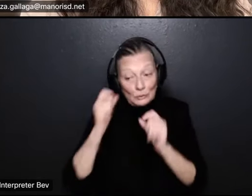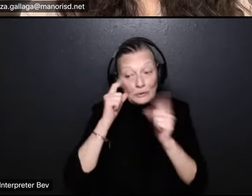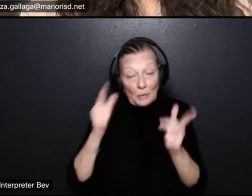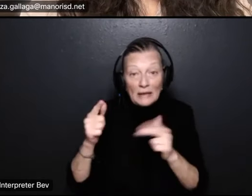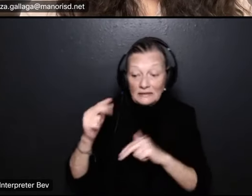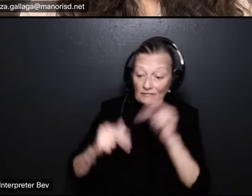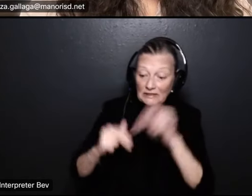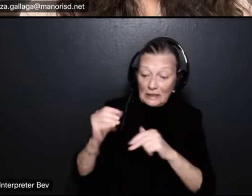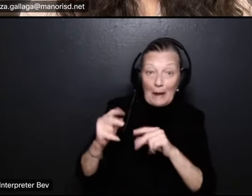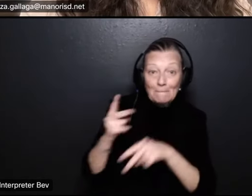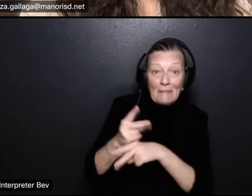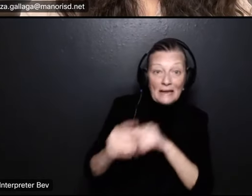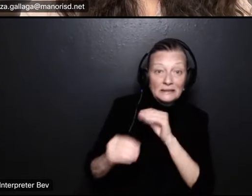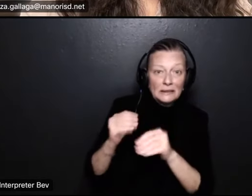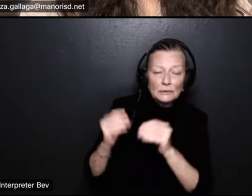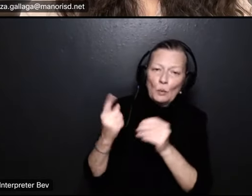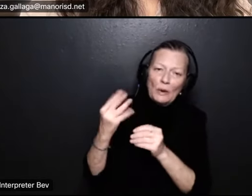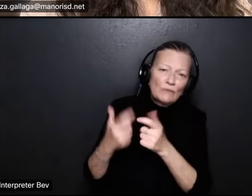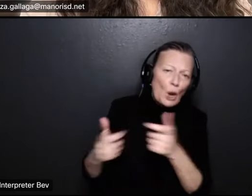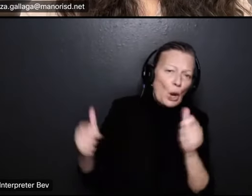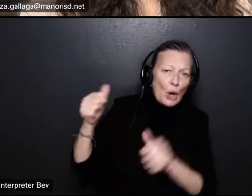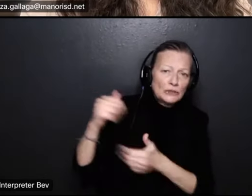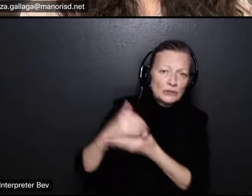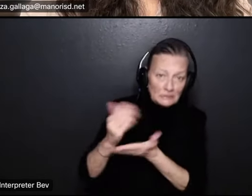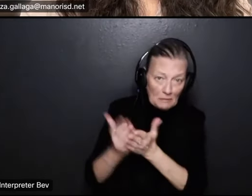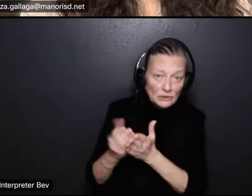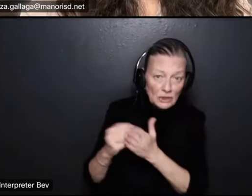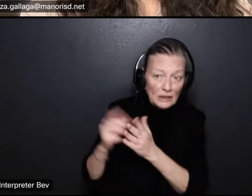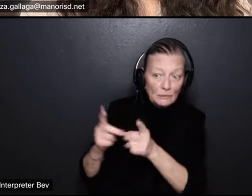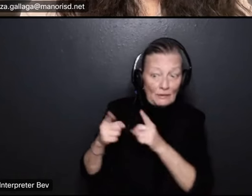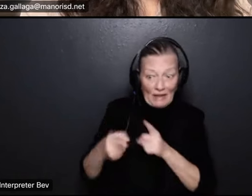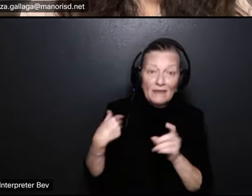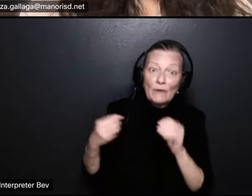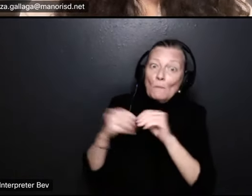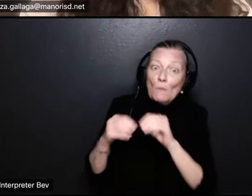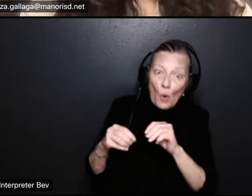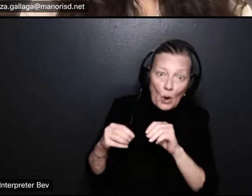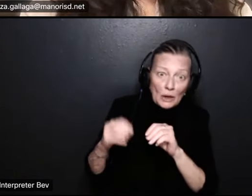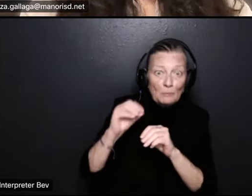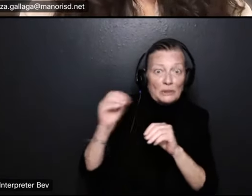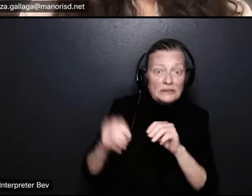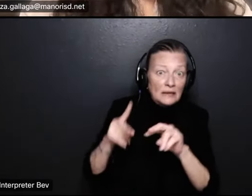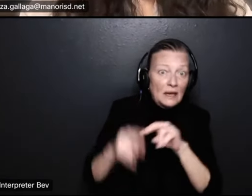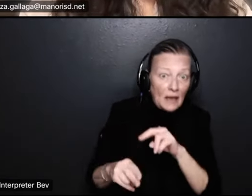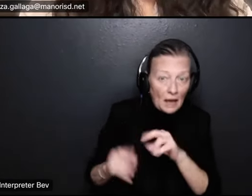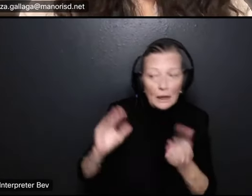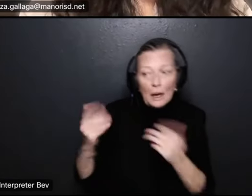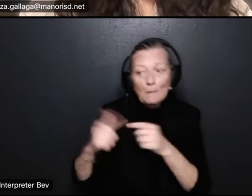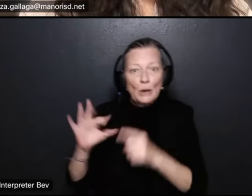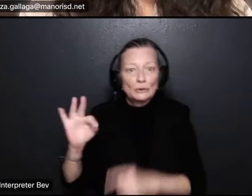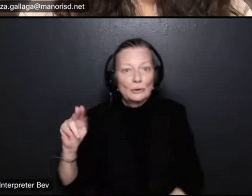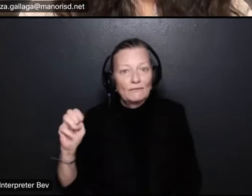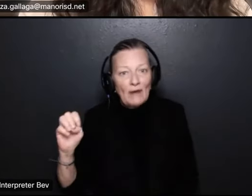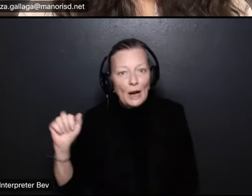budget is one of the largest budgets in districts so they have more to cut than say a fine arts or an athletics budget which is actually much